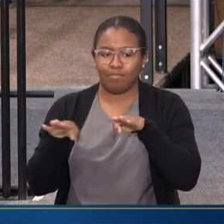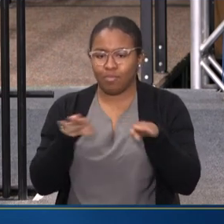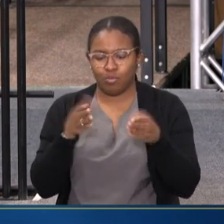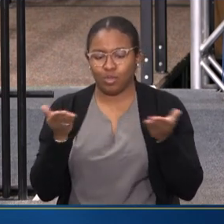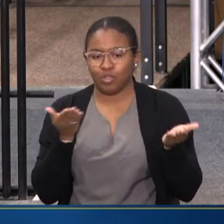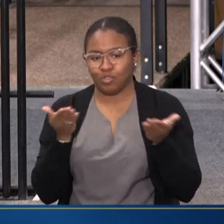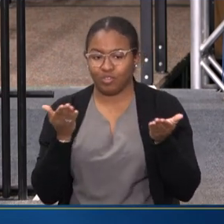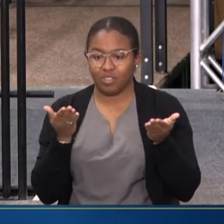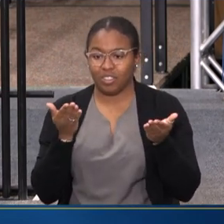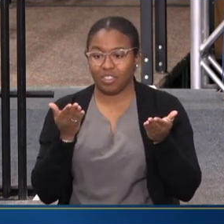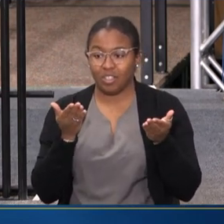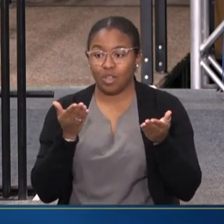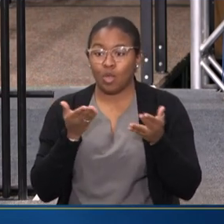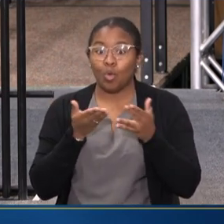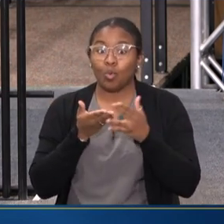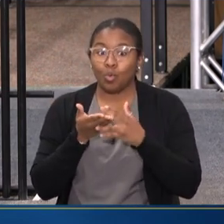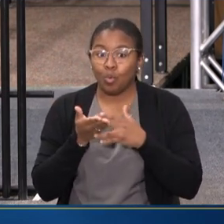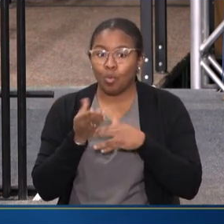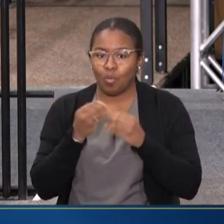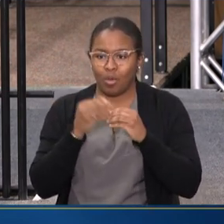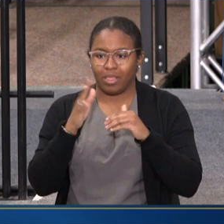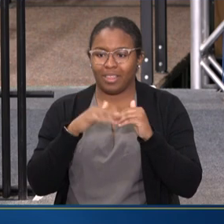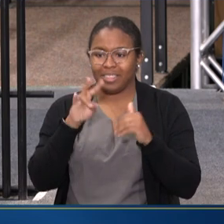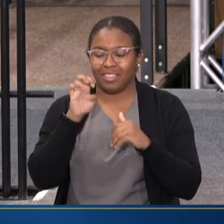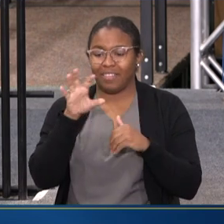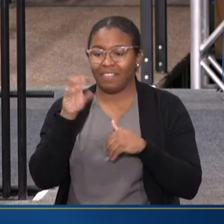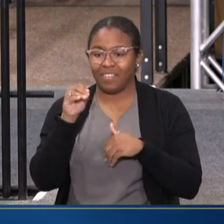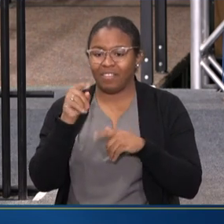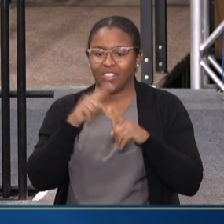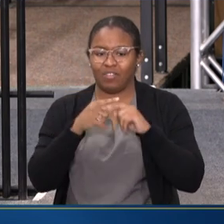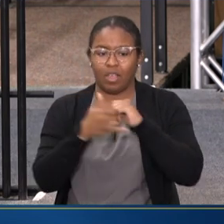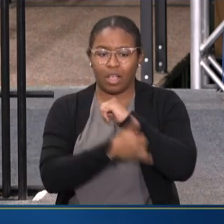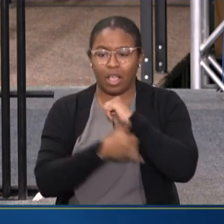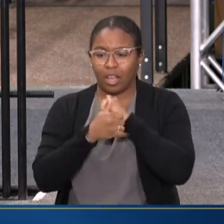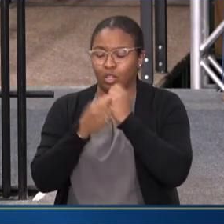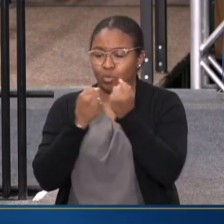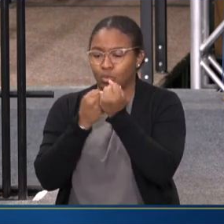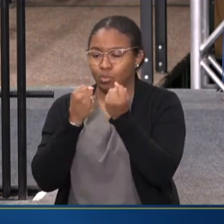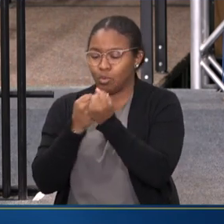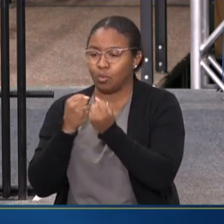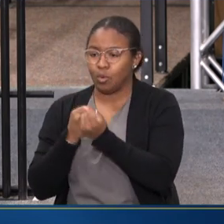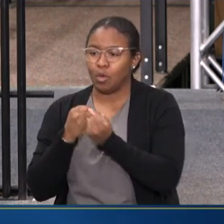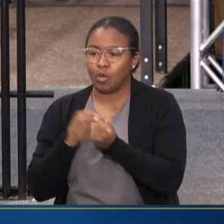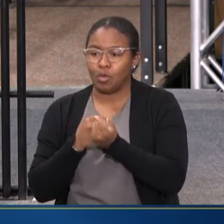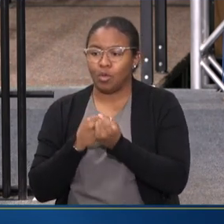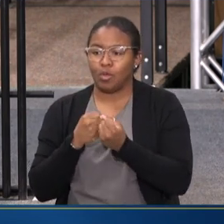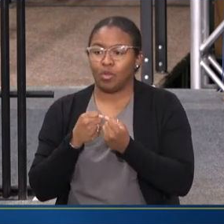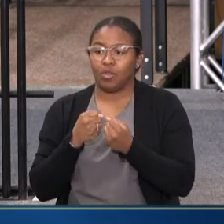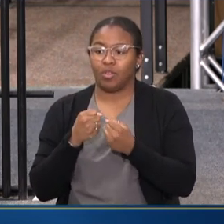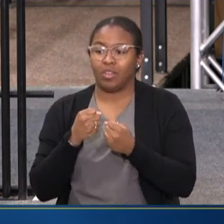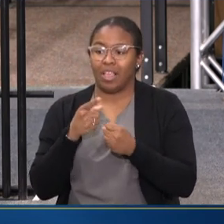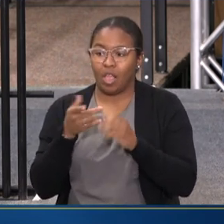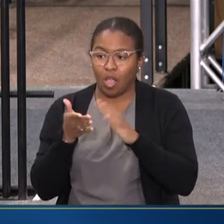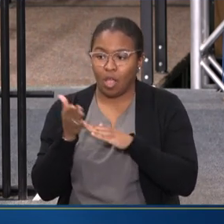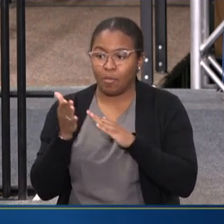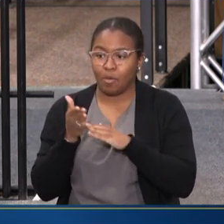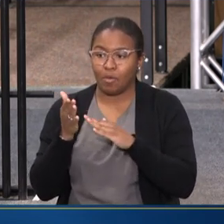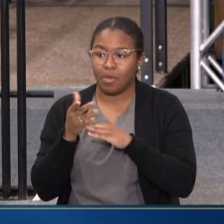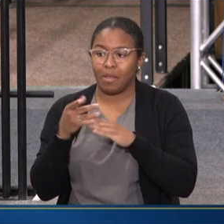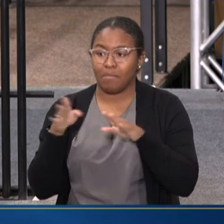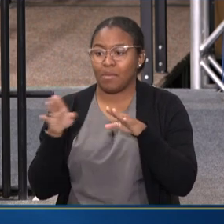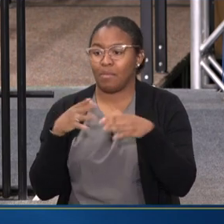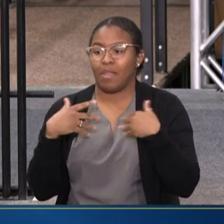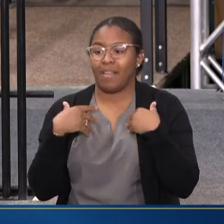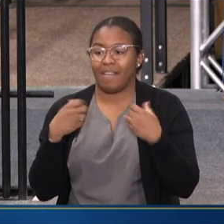through more than the 750 county-supported and or operated behavioral